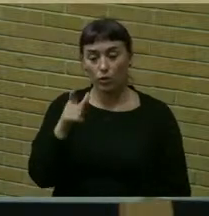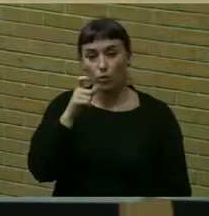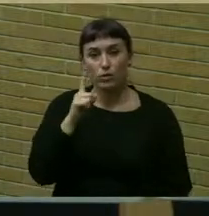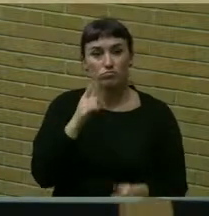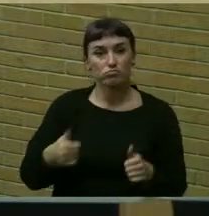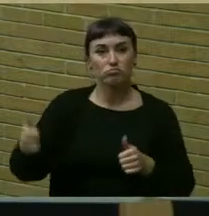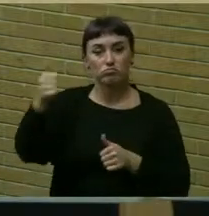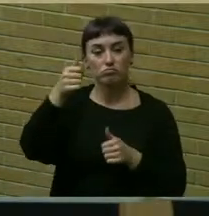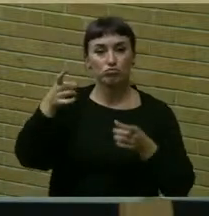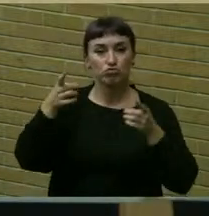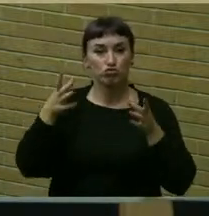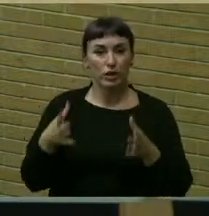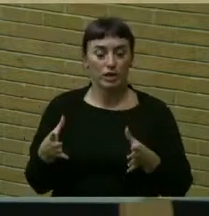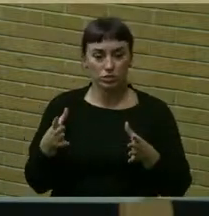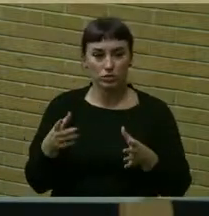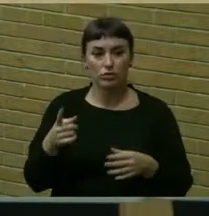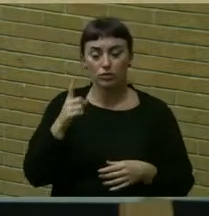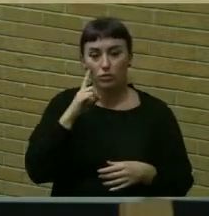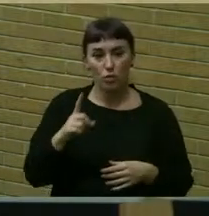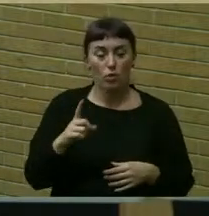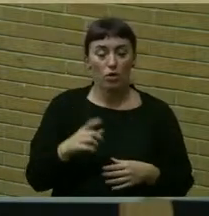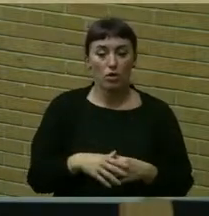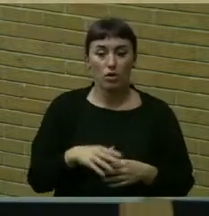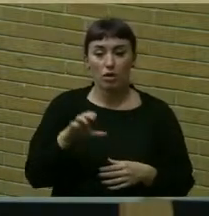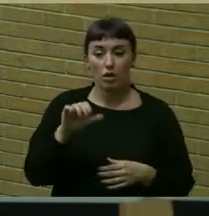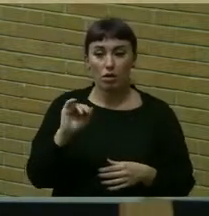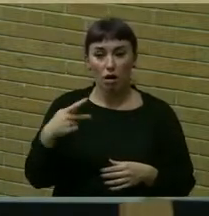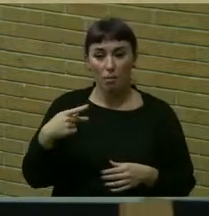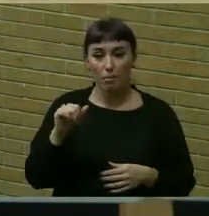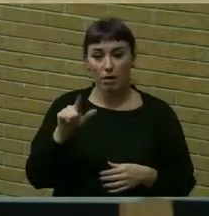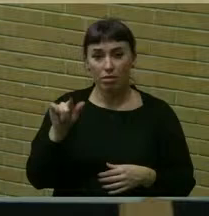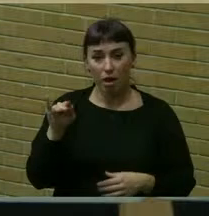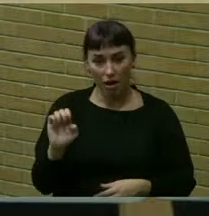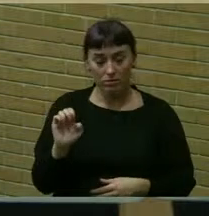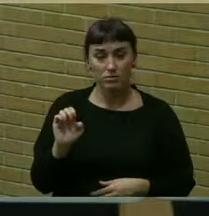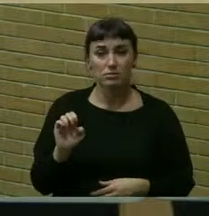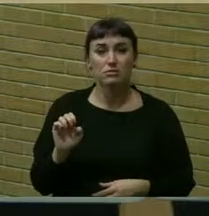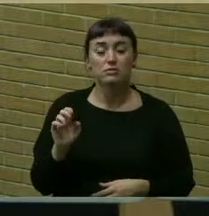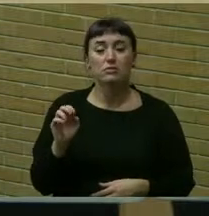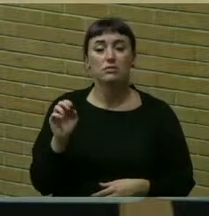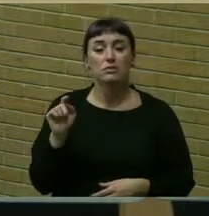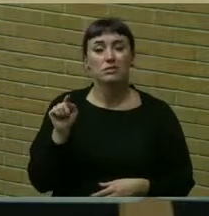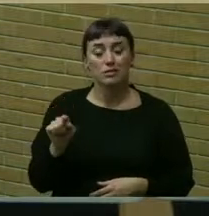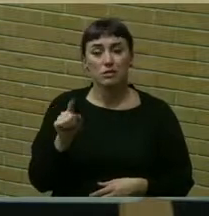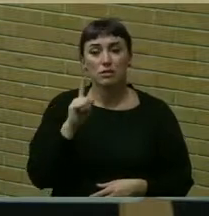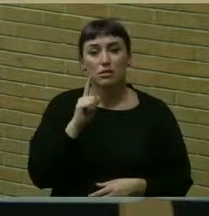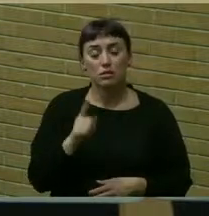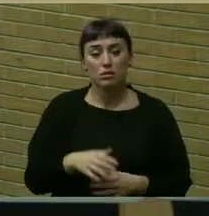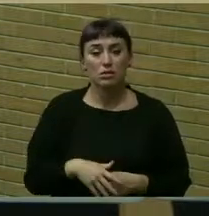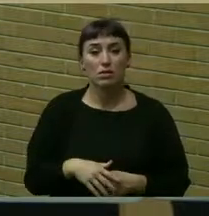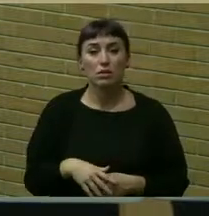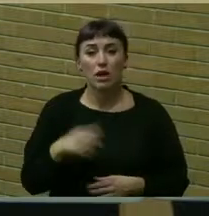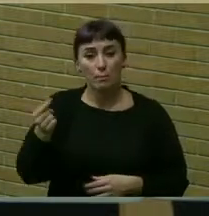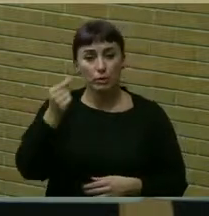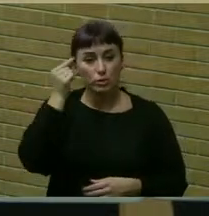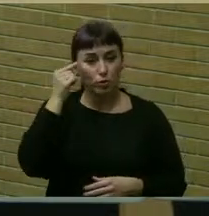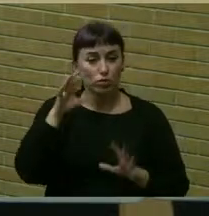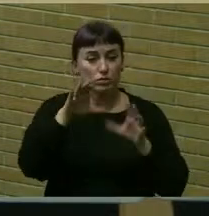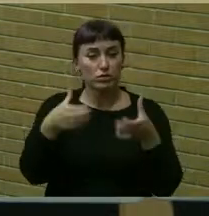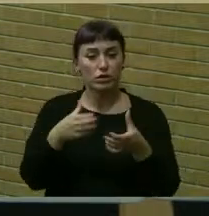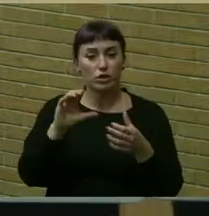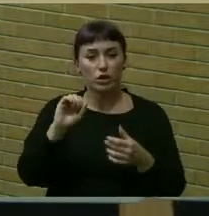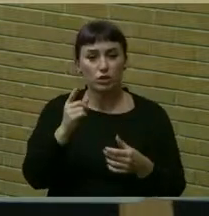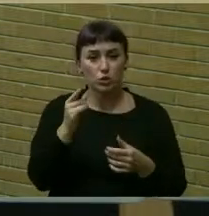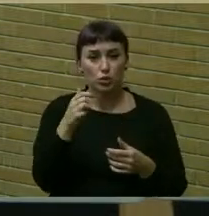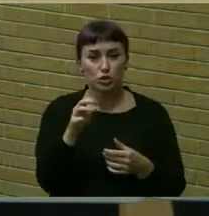the executive director director of comp alliance comp alliance is a municipal consortium at our